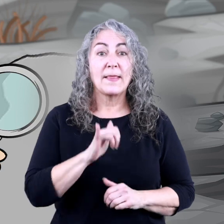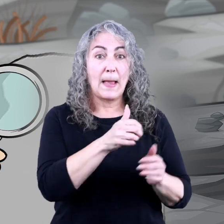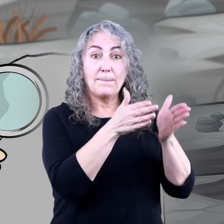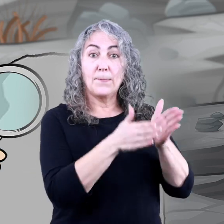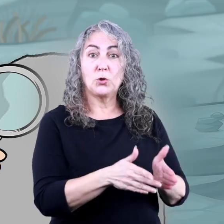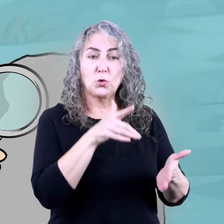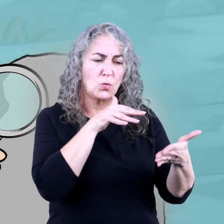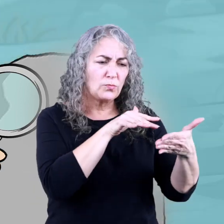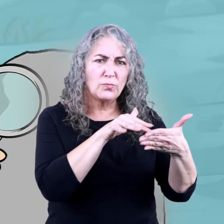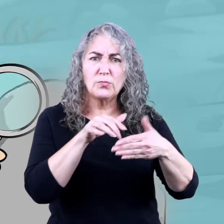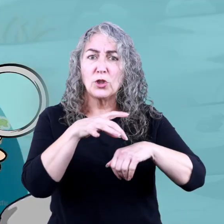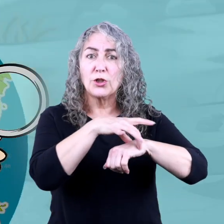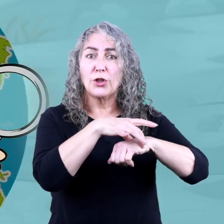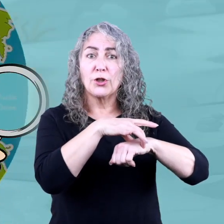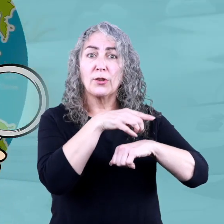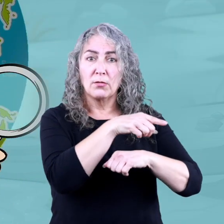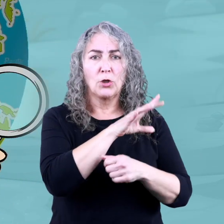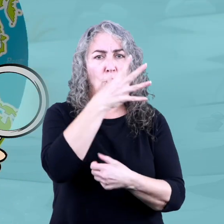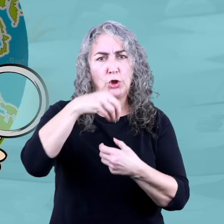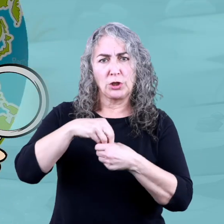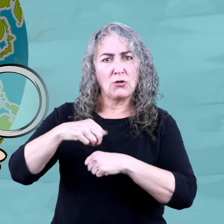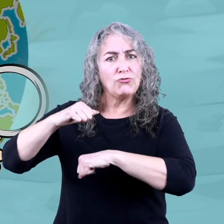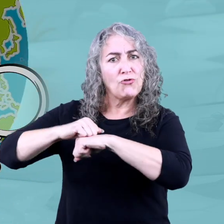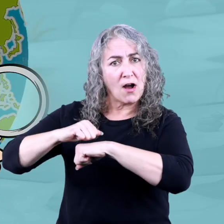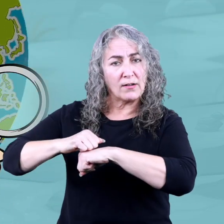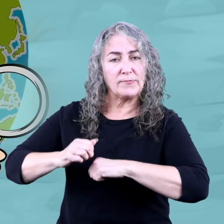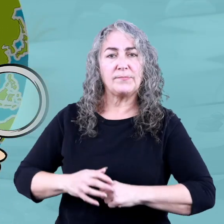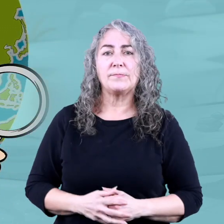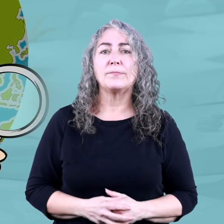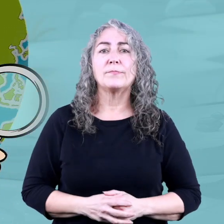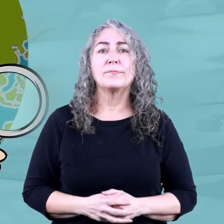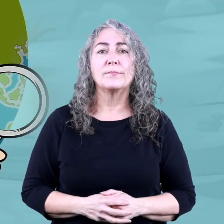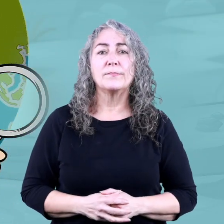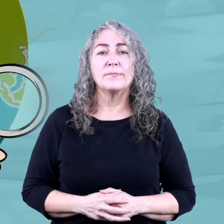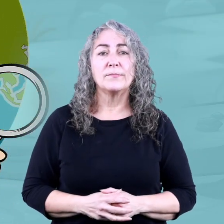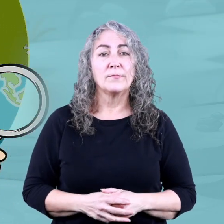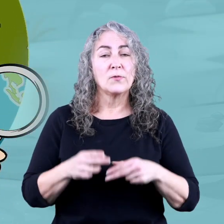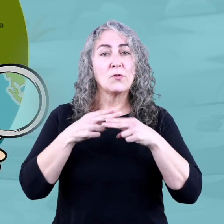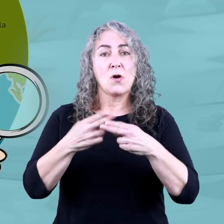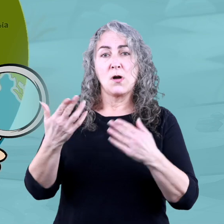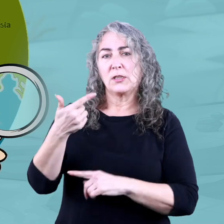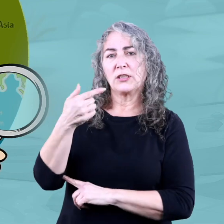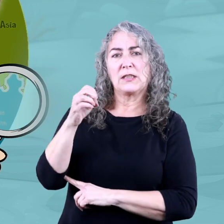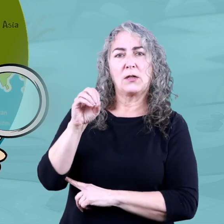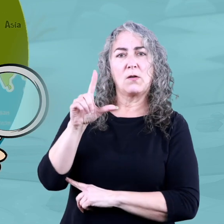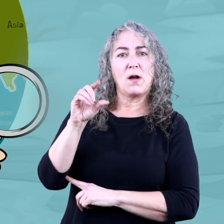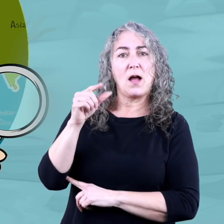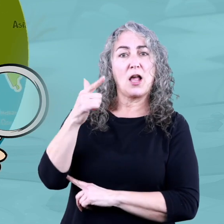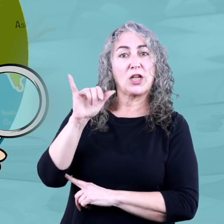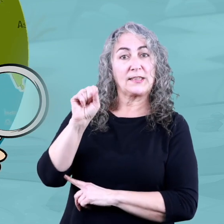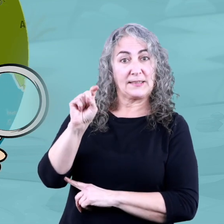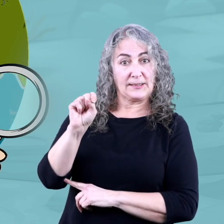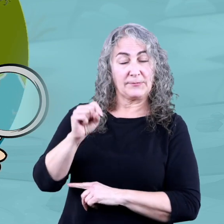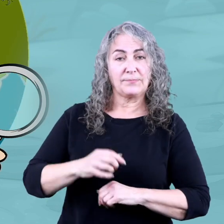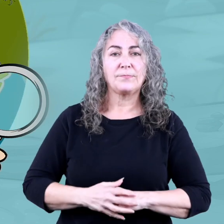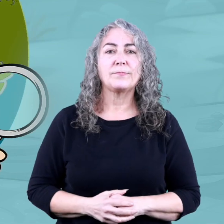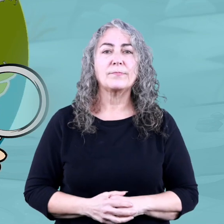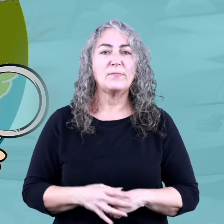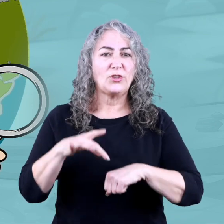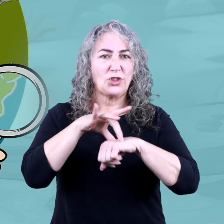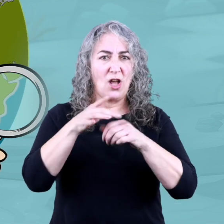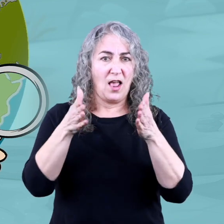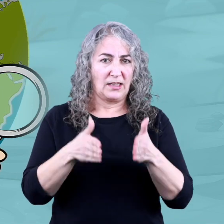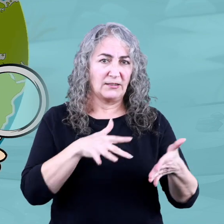A person who studies the earth, which includes all the rocks, is called a geologist.